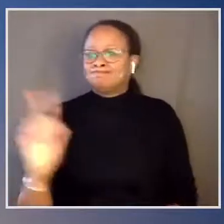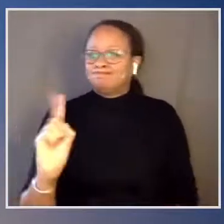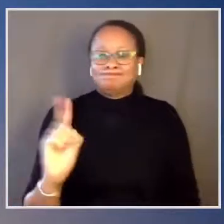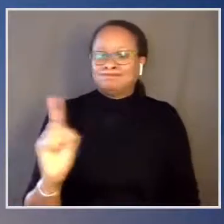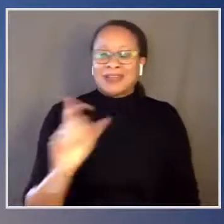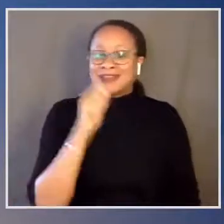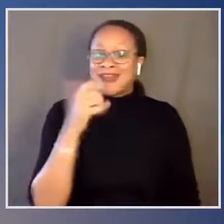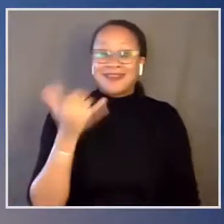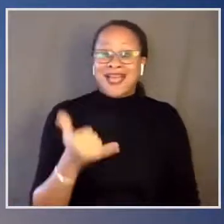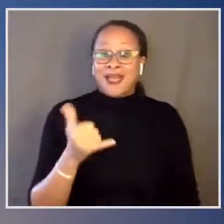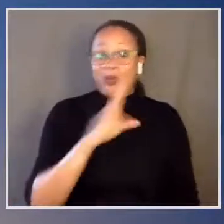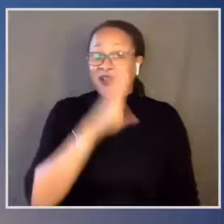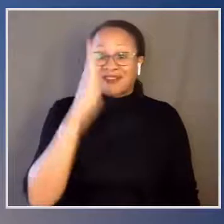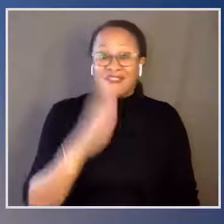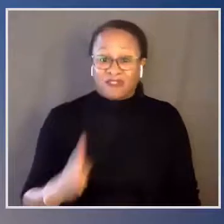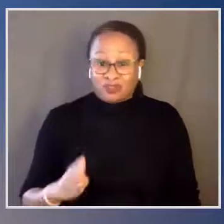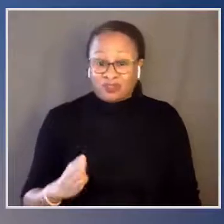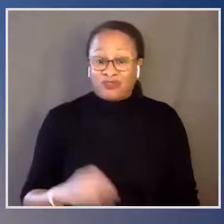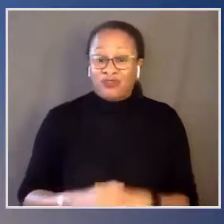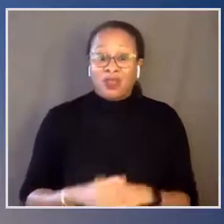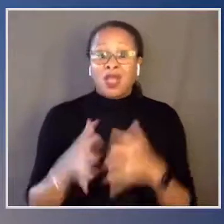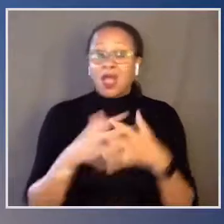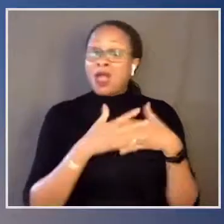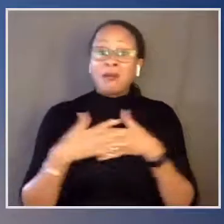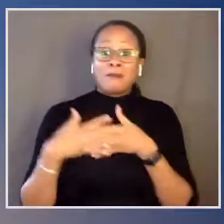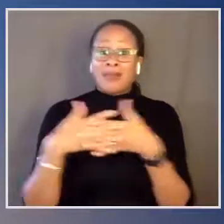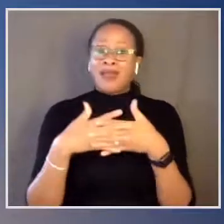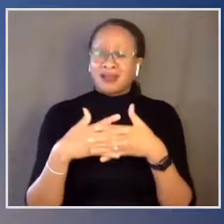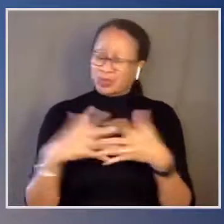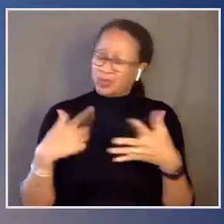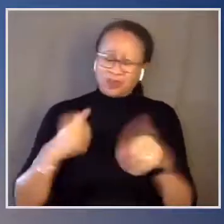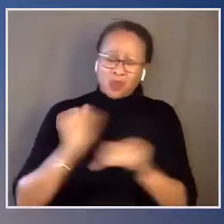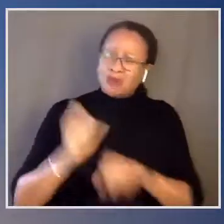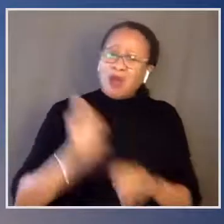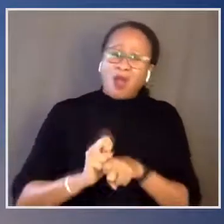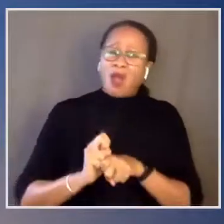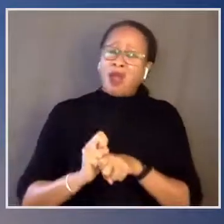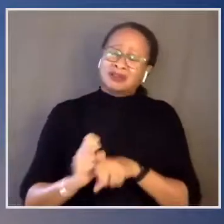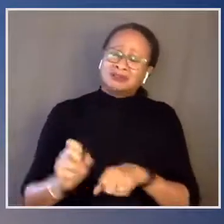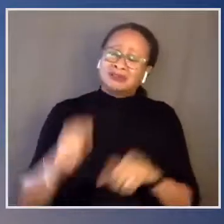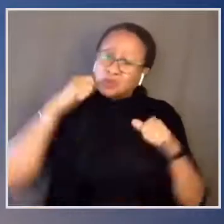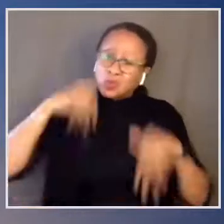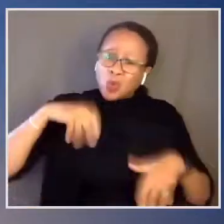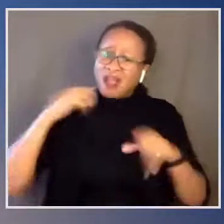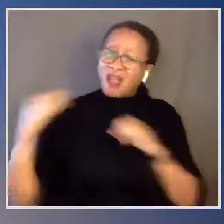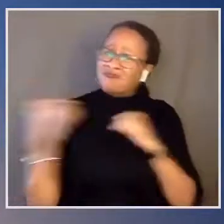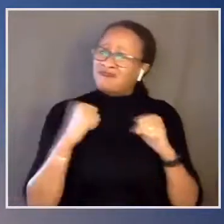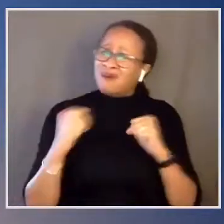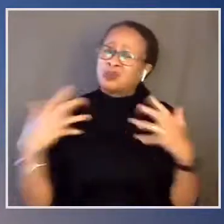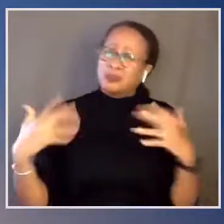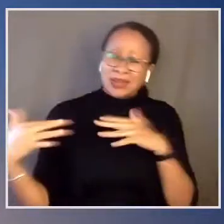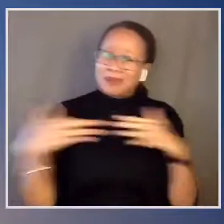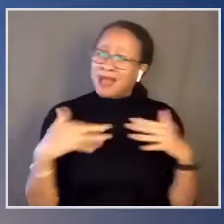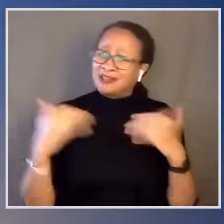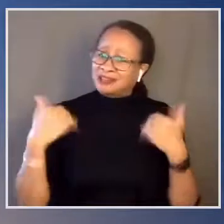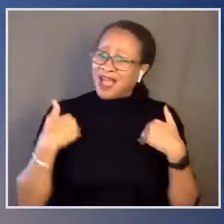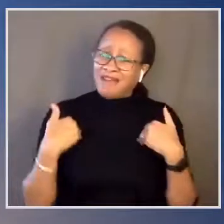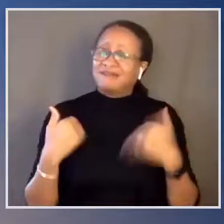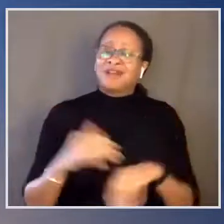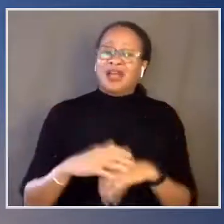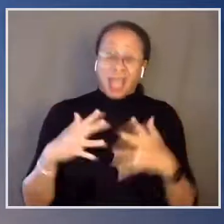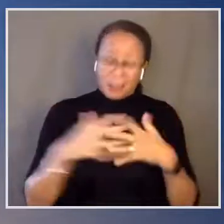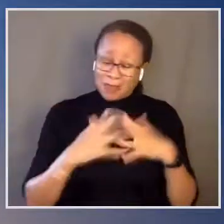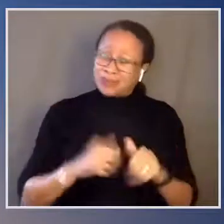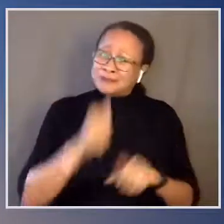ever. America's come too far. America's fought too many battles. America's endured too